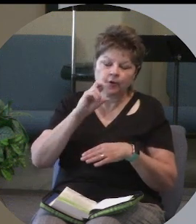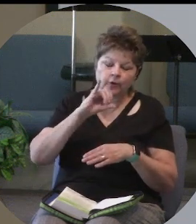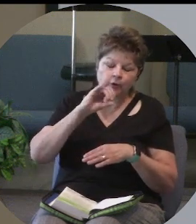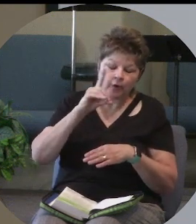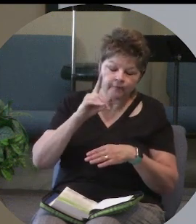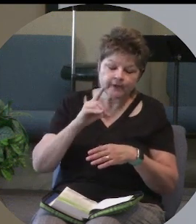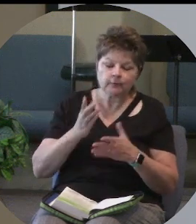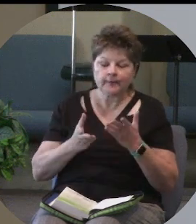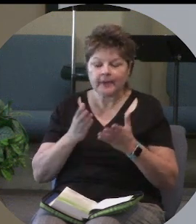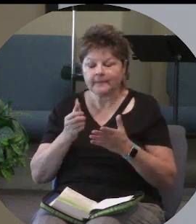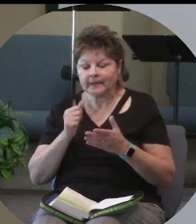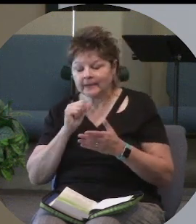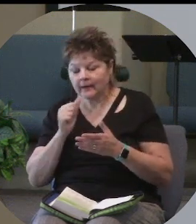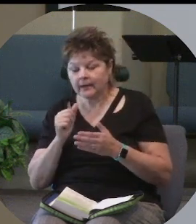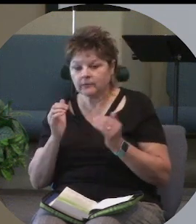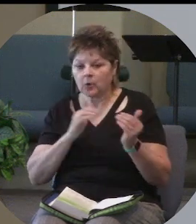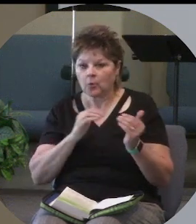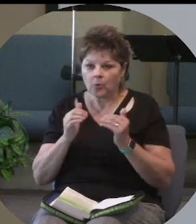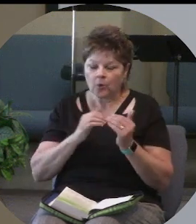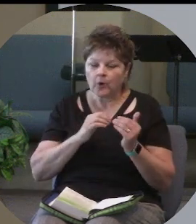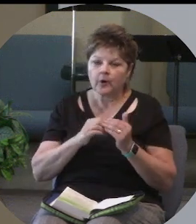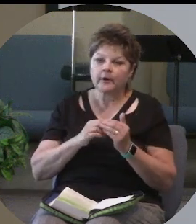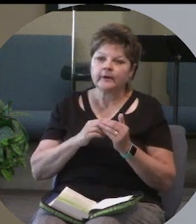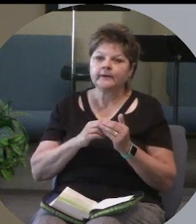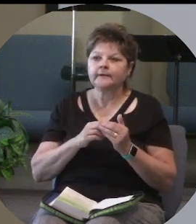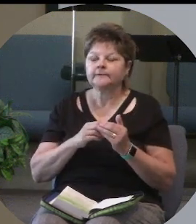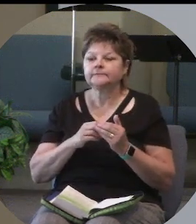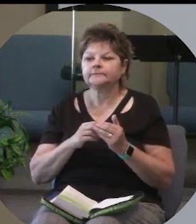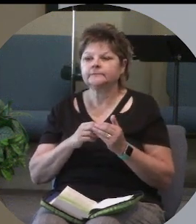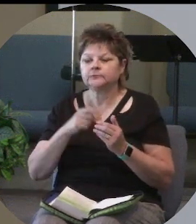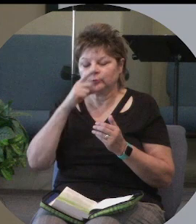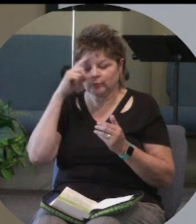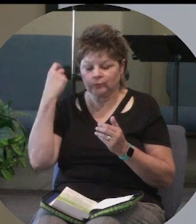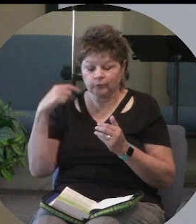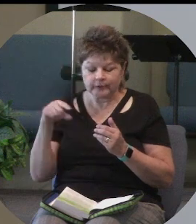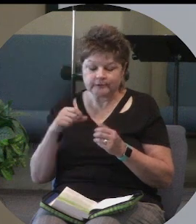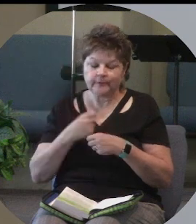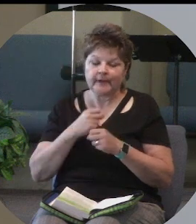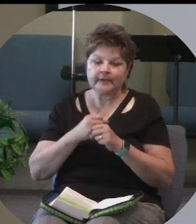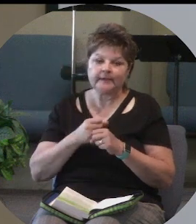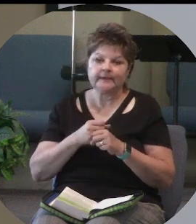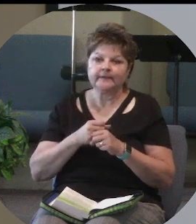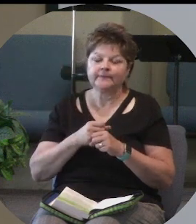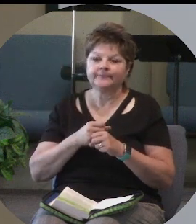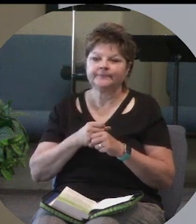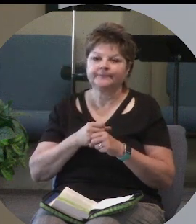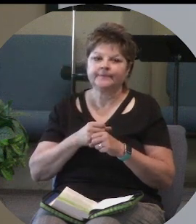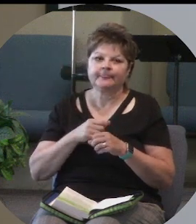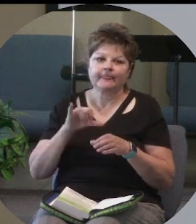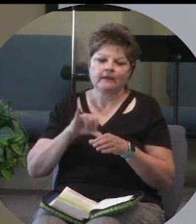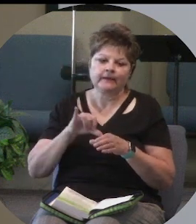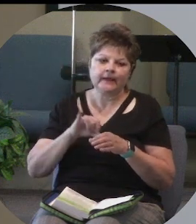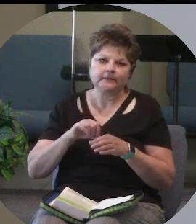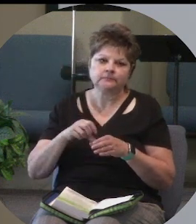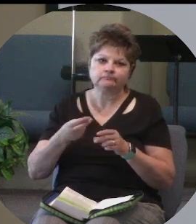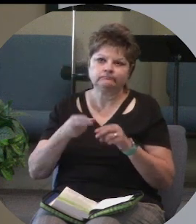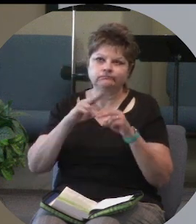The war in Ukraine, making the gas prices go higher or whatever it's doing to the gas prices.